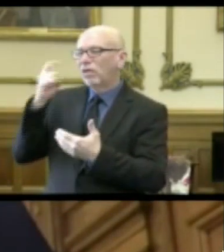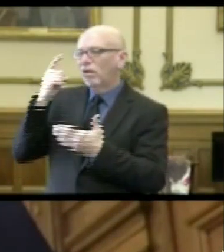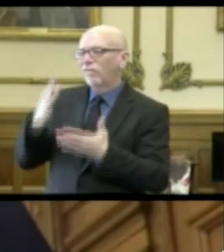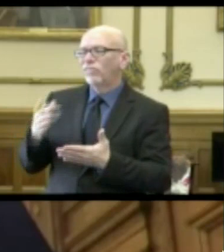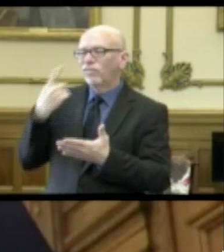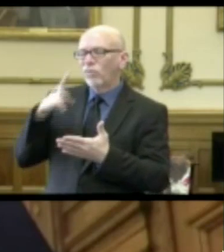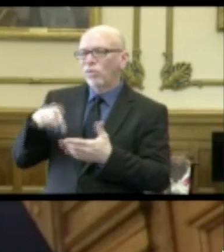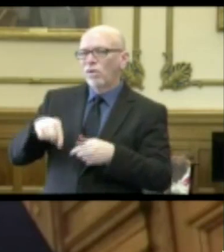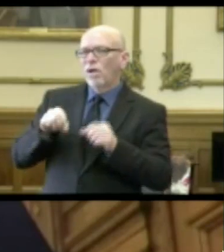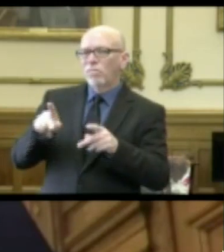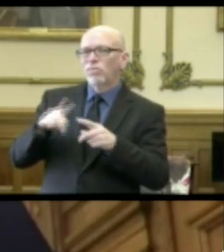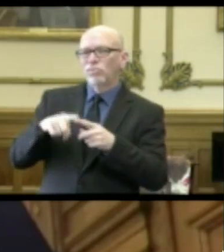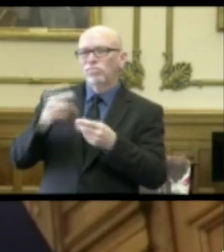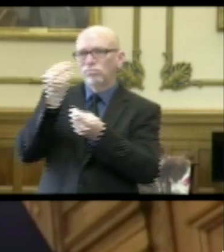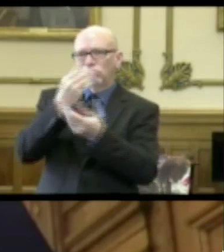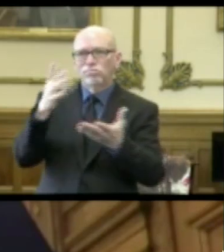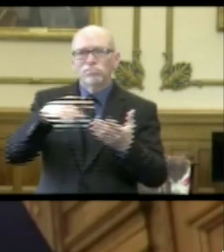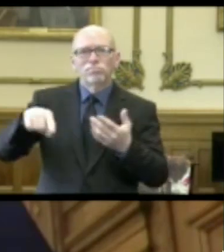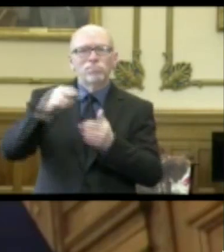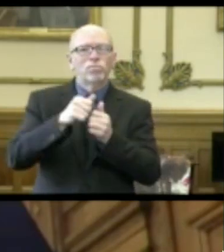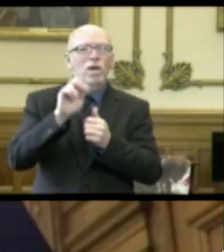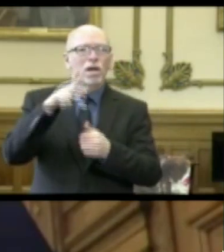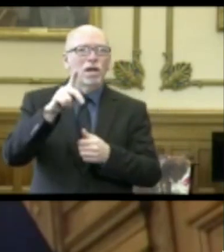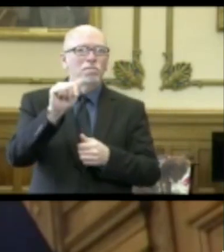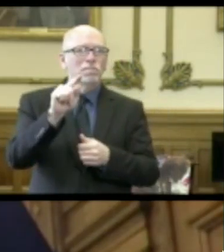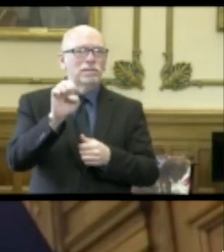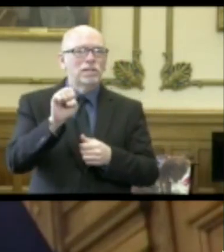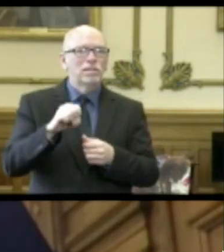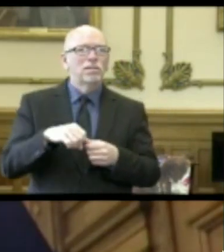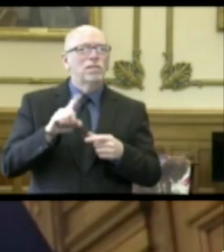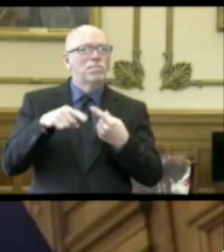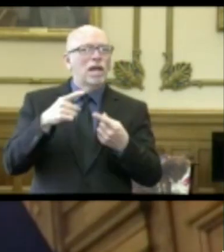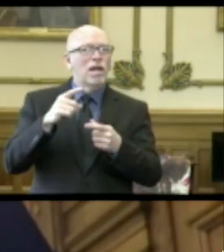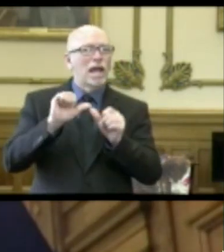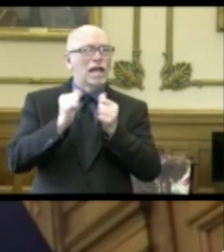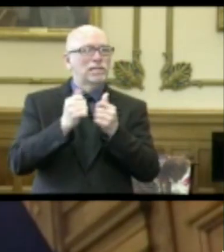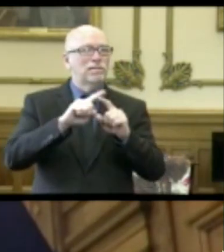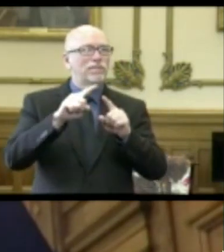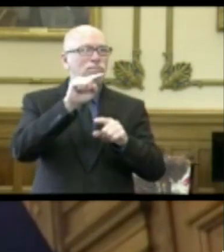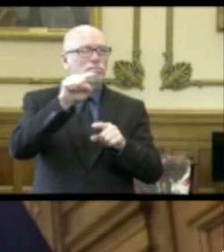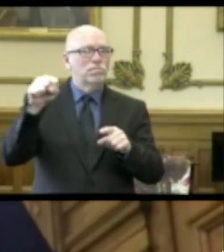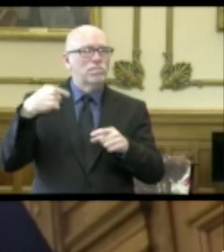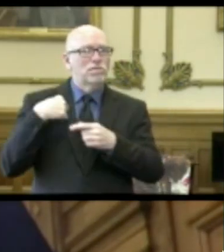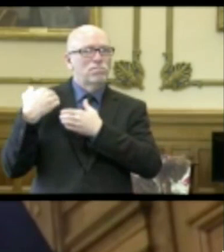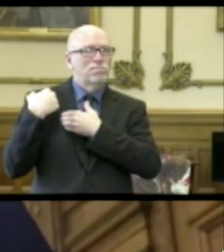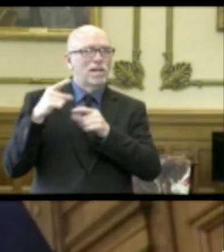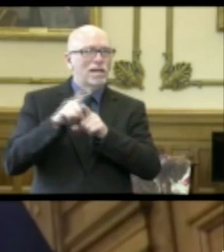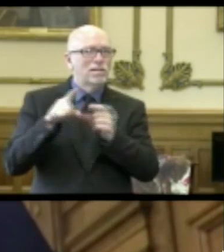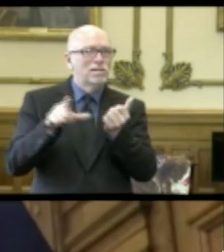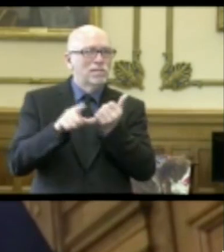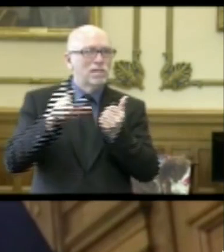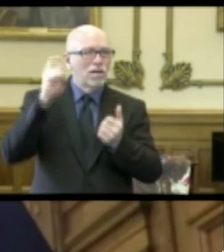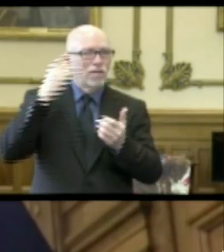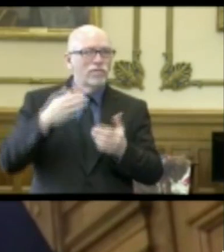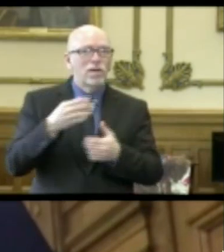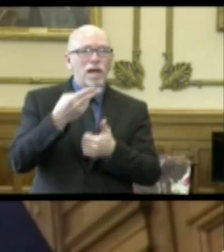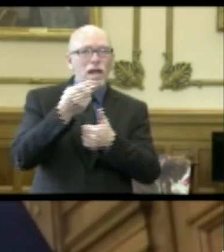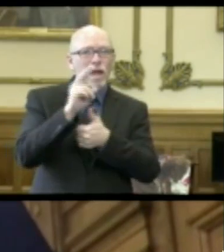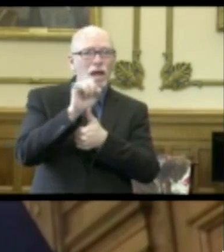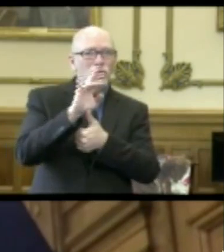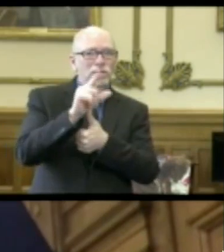this opportunity to provide Hoosiers with updates on the agencies that I head up as Lieutenant Governor, housing,